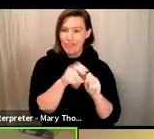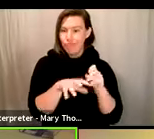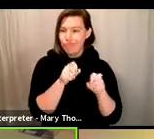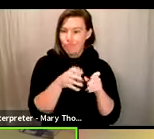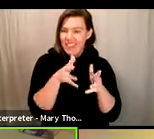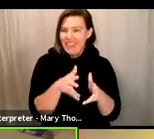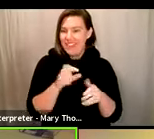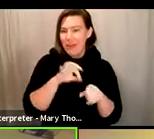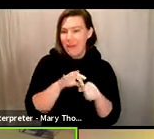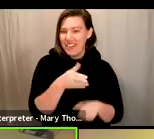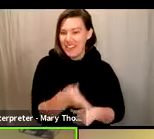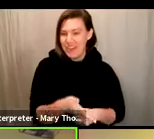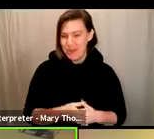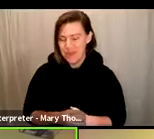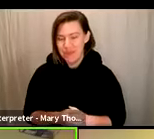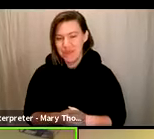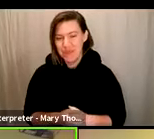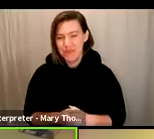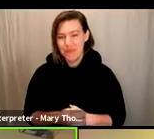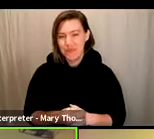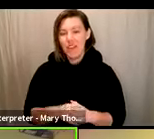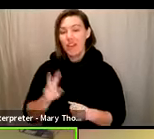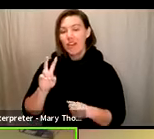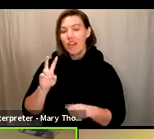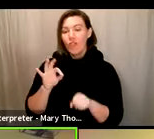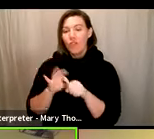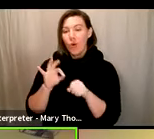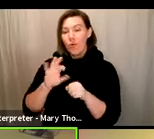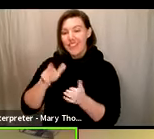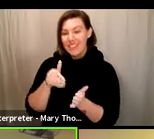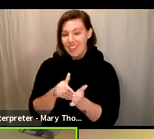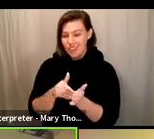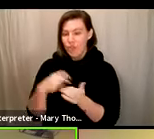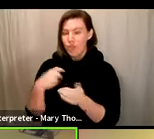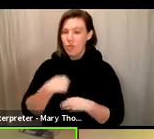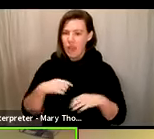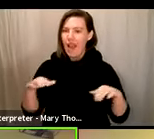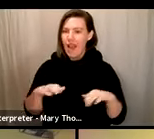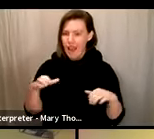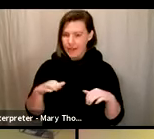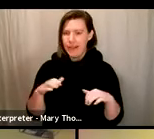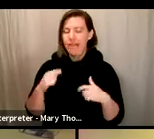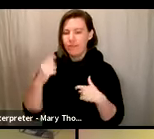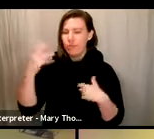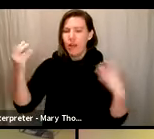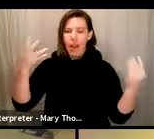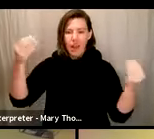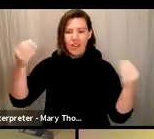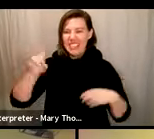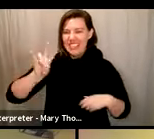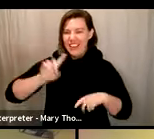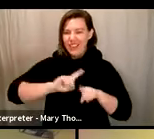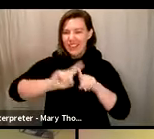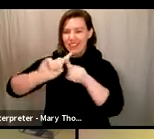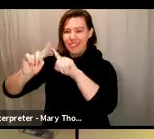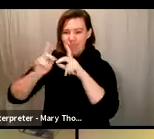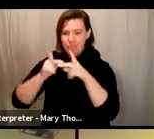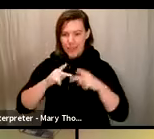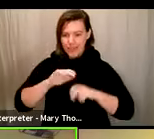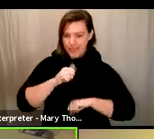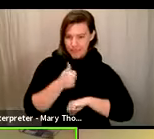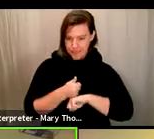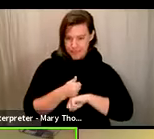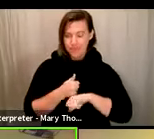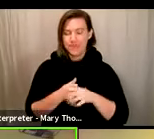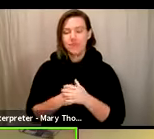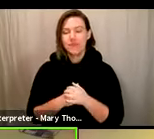Vote Center activity, we were really active out in our seven locations we had available for voters this election. We registered over 5